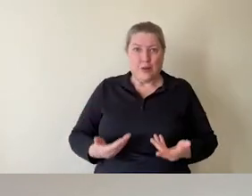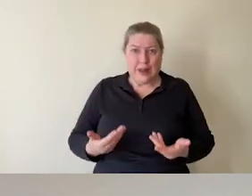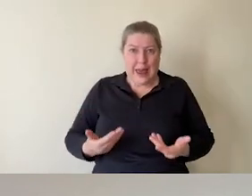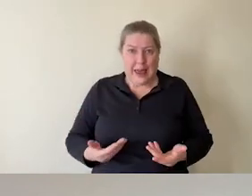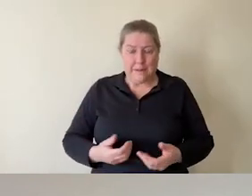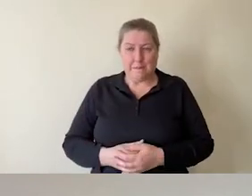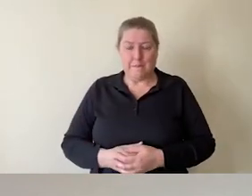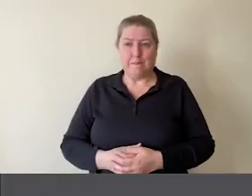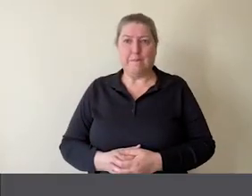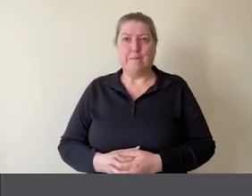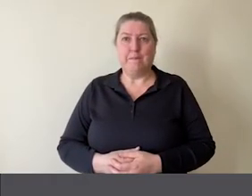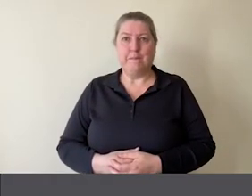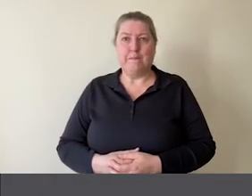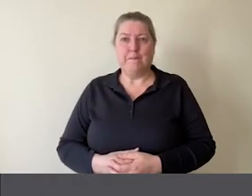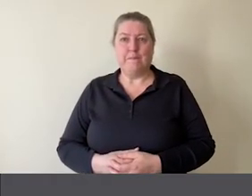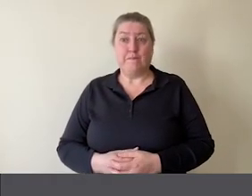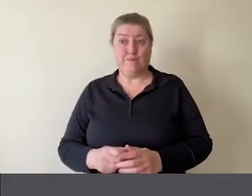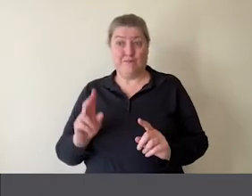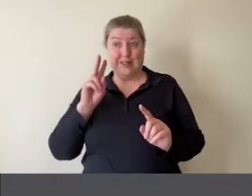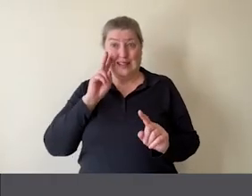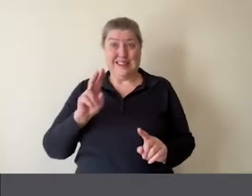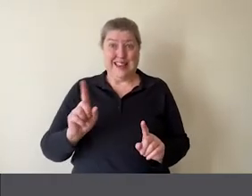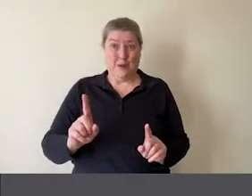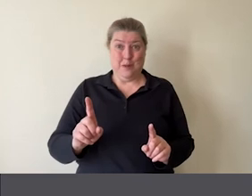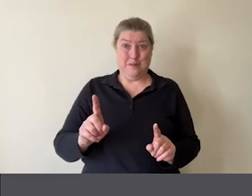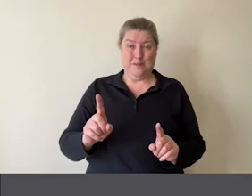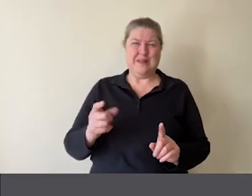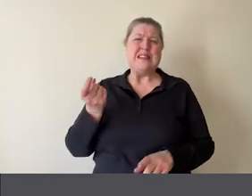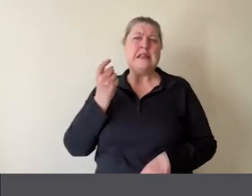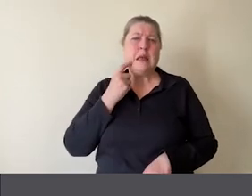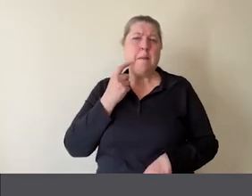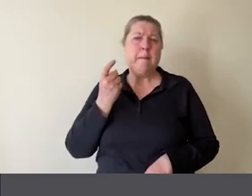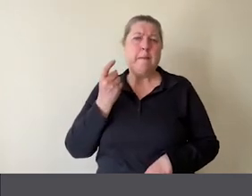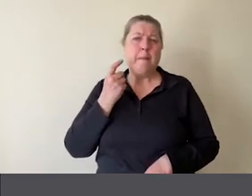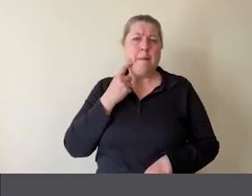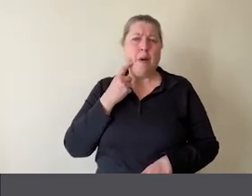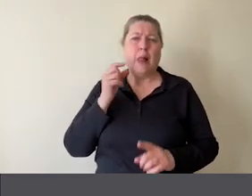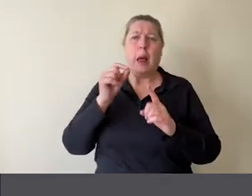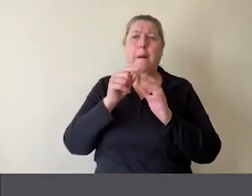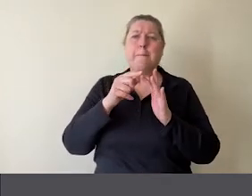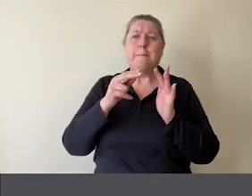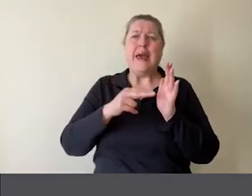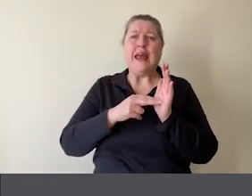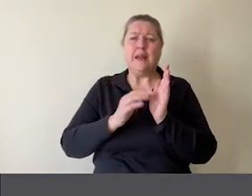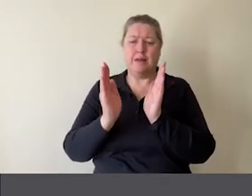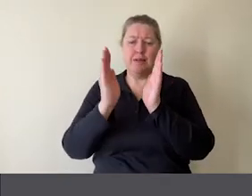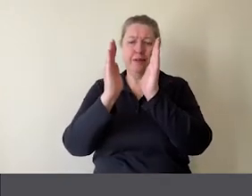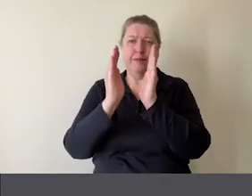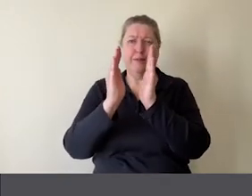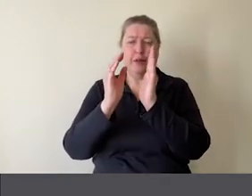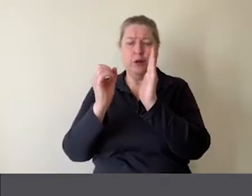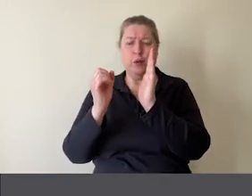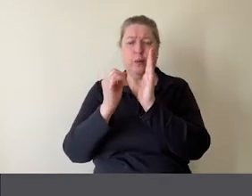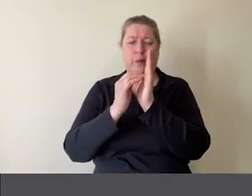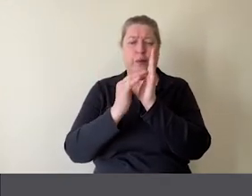of the students. So here we've got a very simple pin device. It's one of those devices